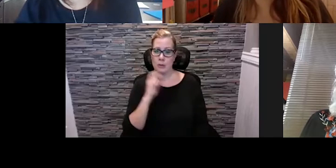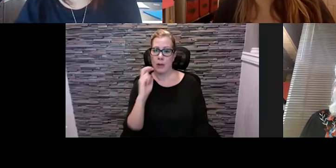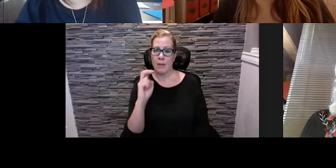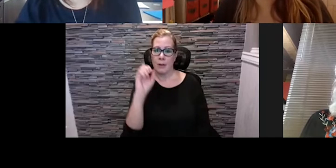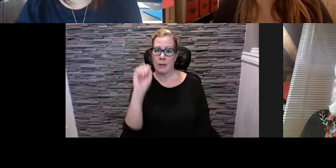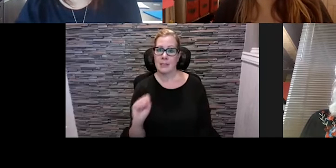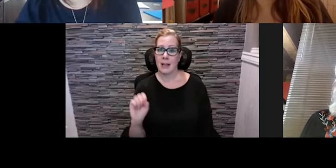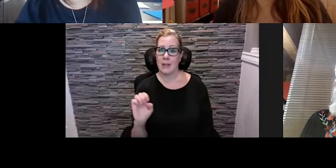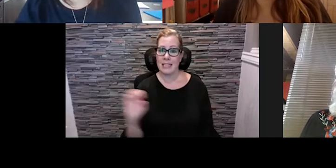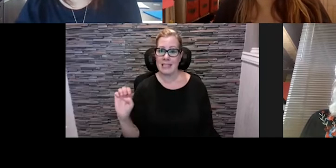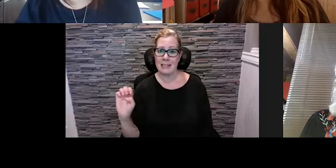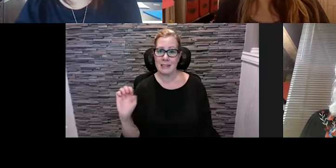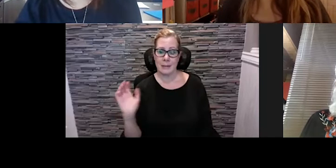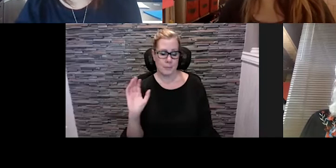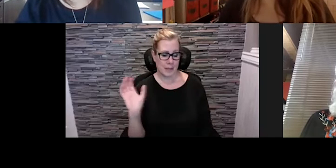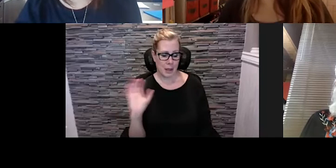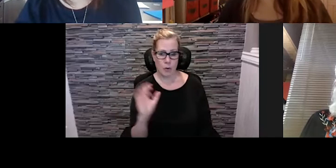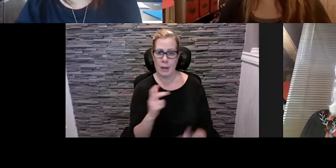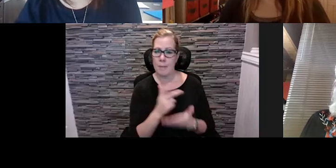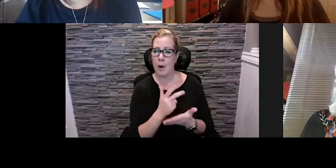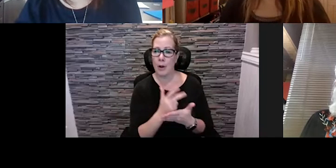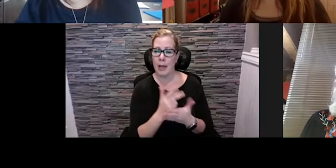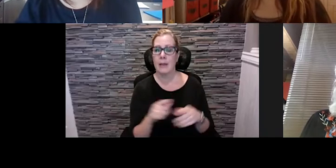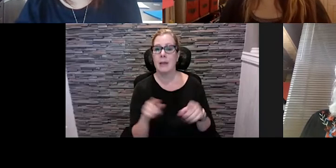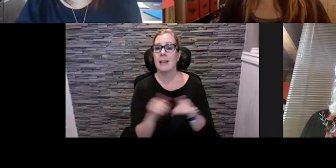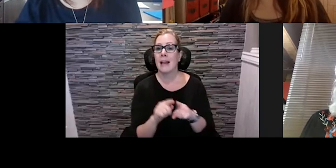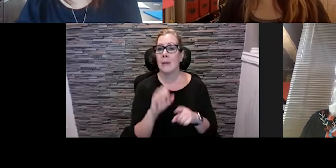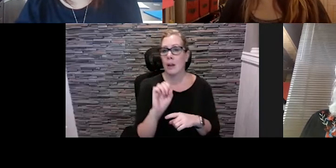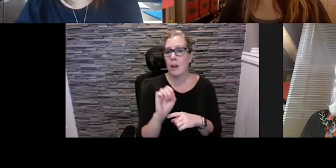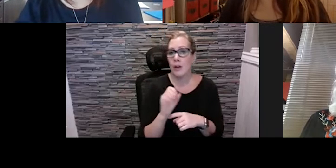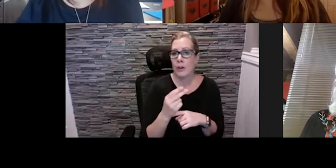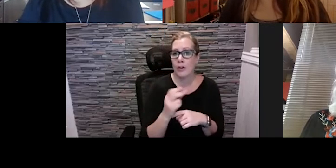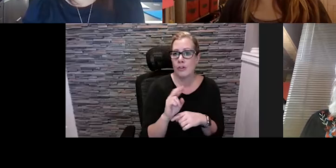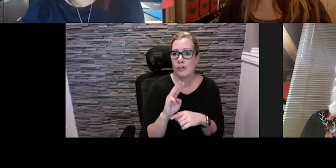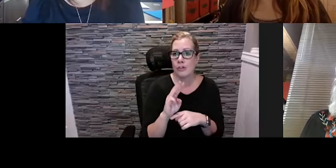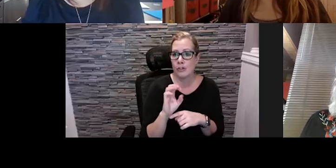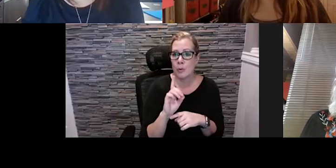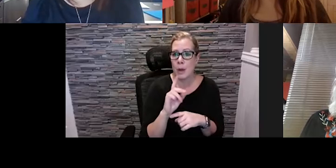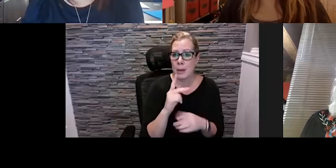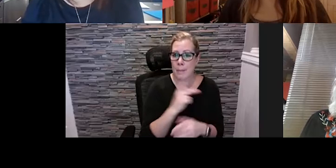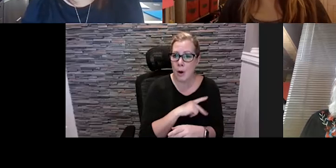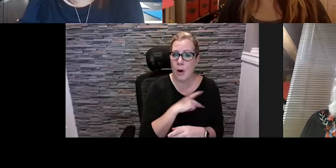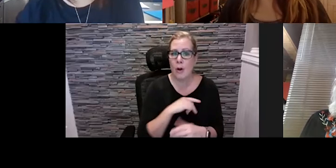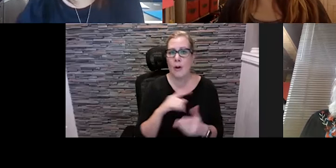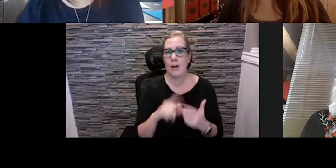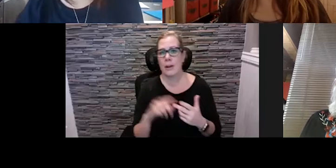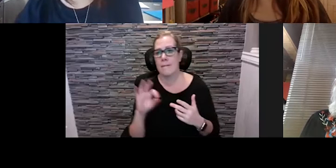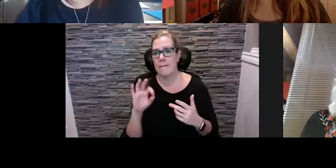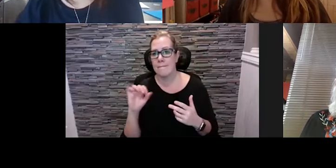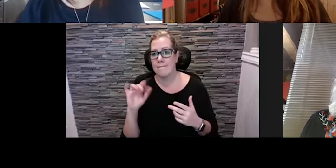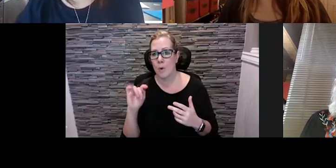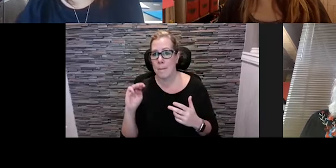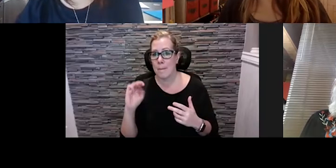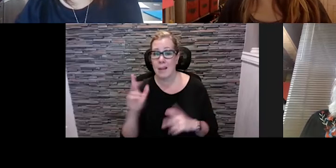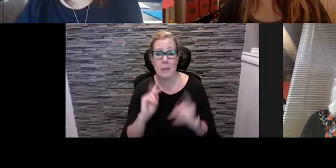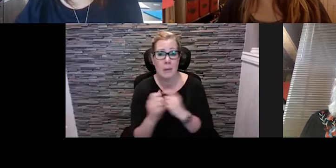parking lot same way they did it in edmonton sherwood park and fort mcmurray people love this idea and the response was great so